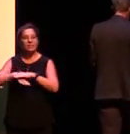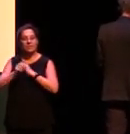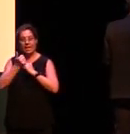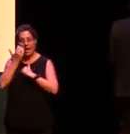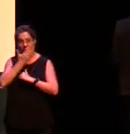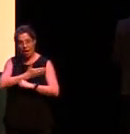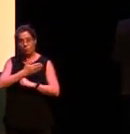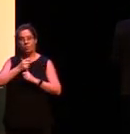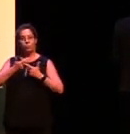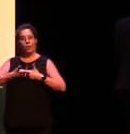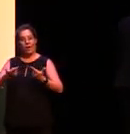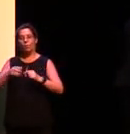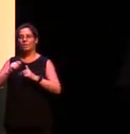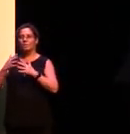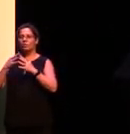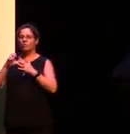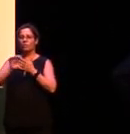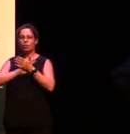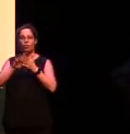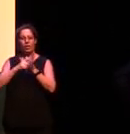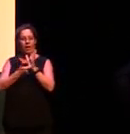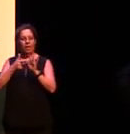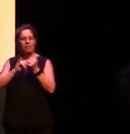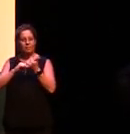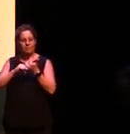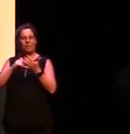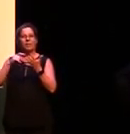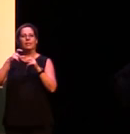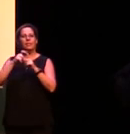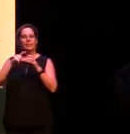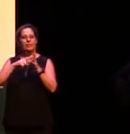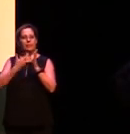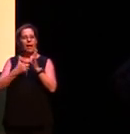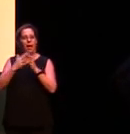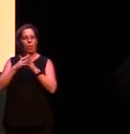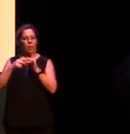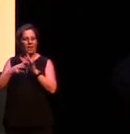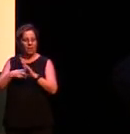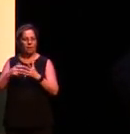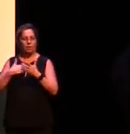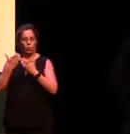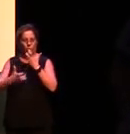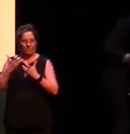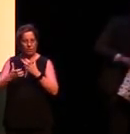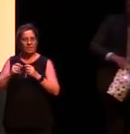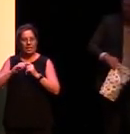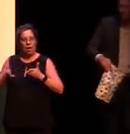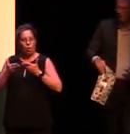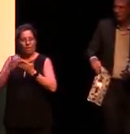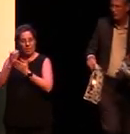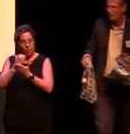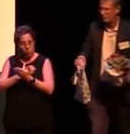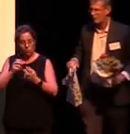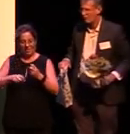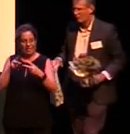um Charles Darwin University offers a course in Yulnur and uh just a new a newly developing course